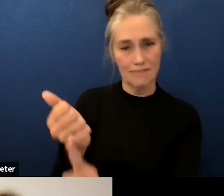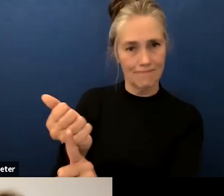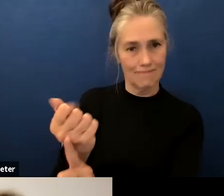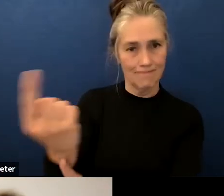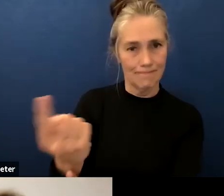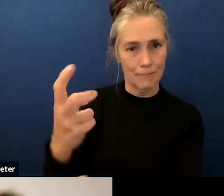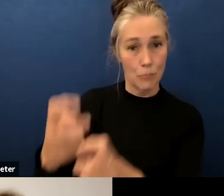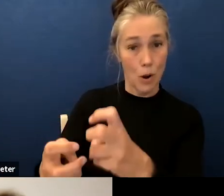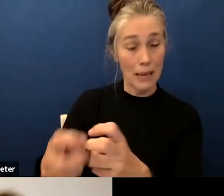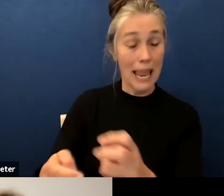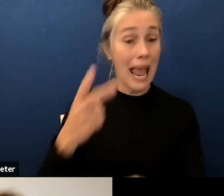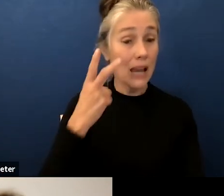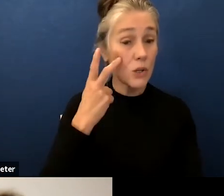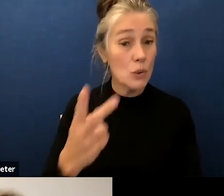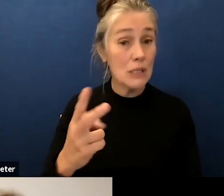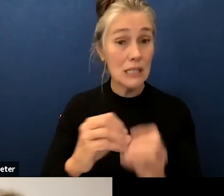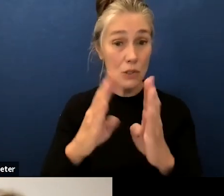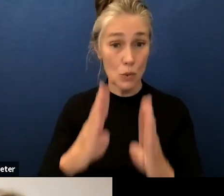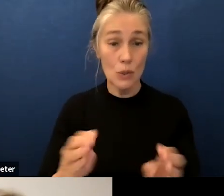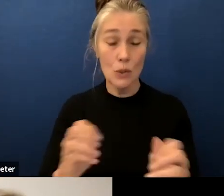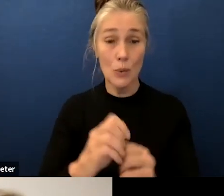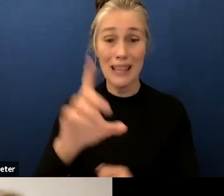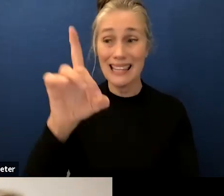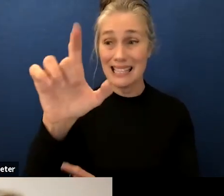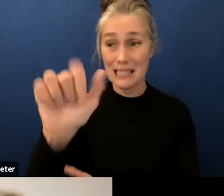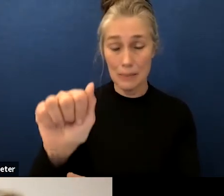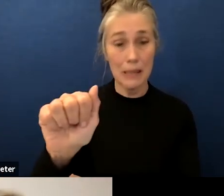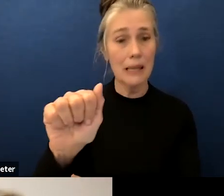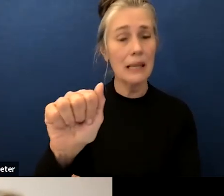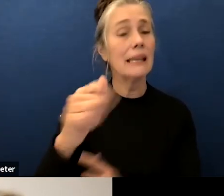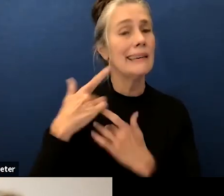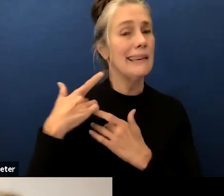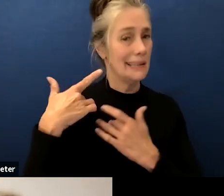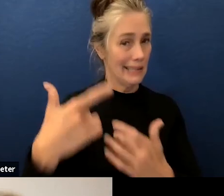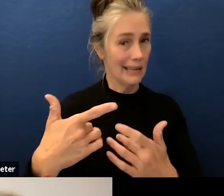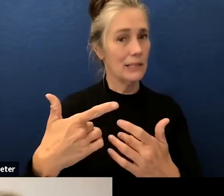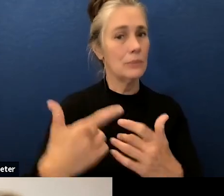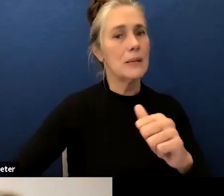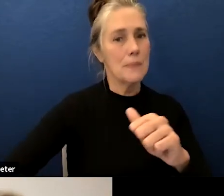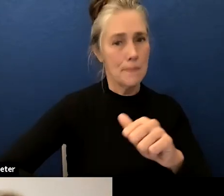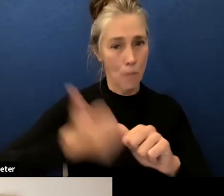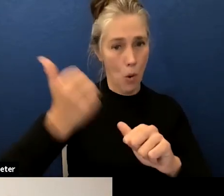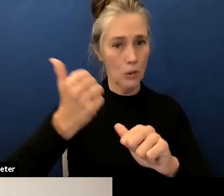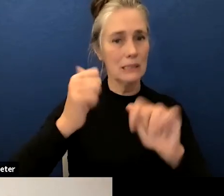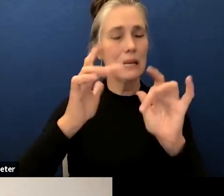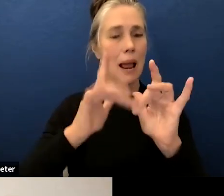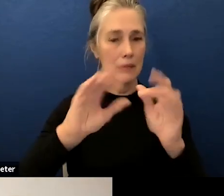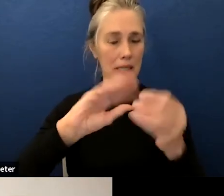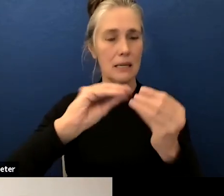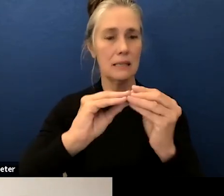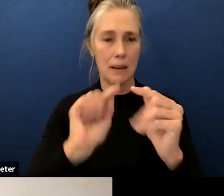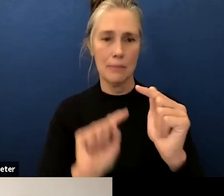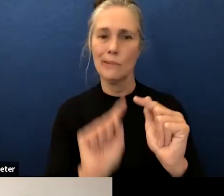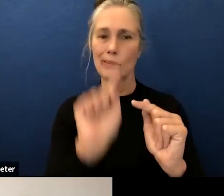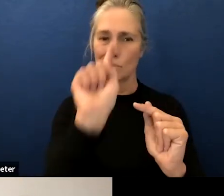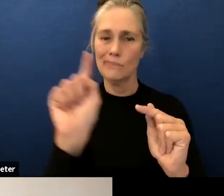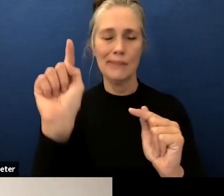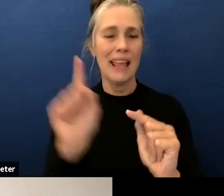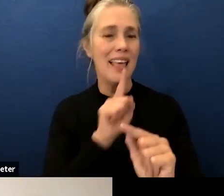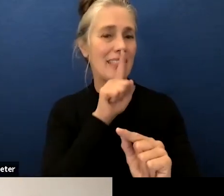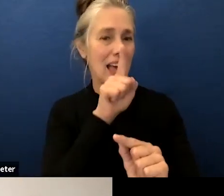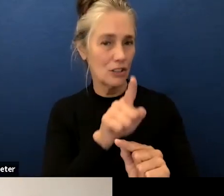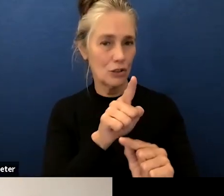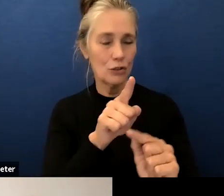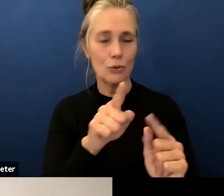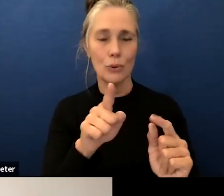with disabilities have the highest absentee rates that is true year over year and that is a